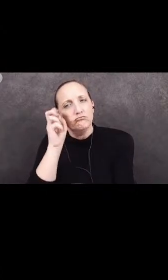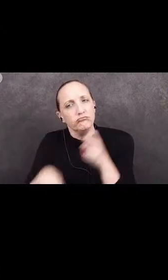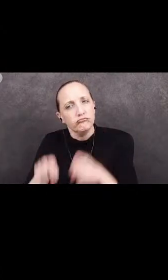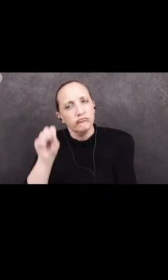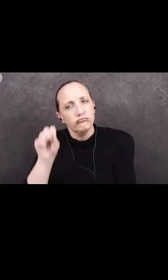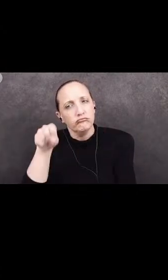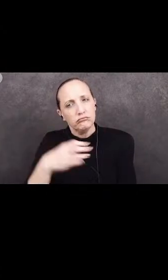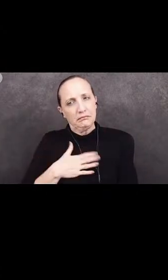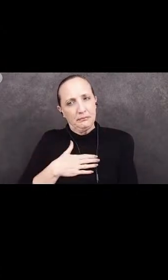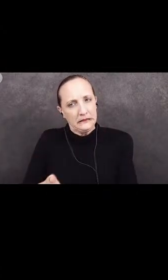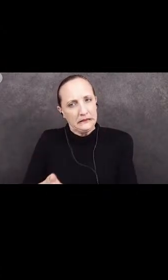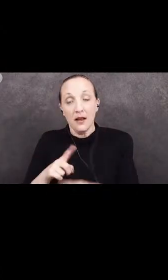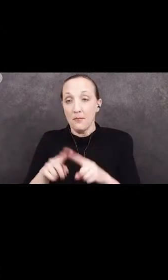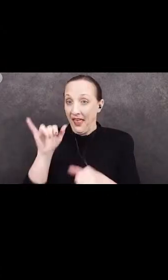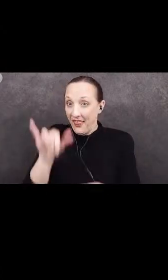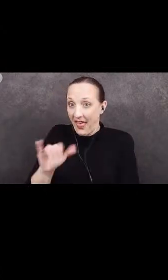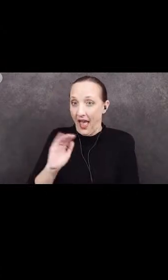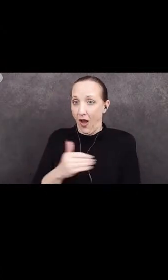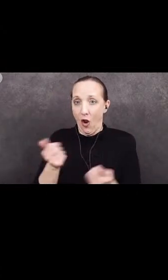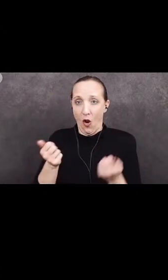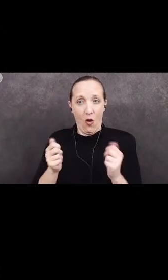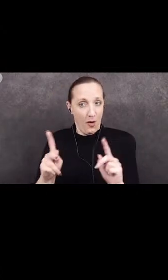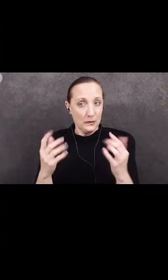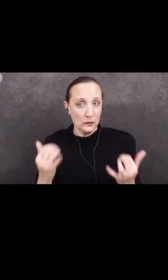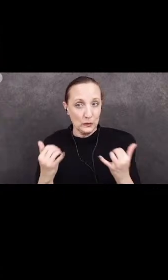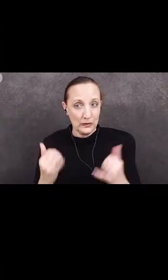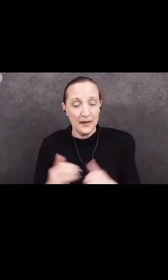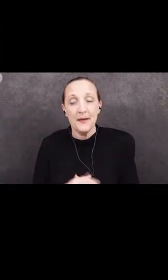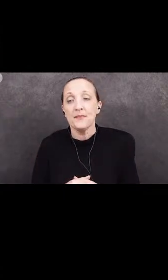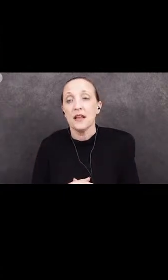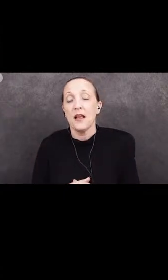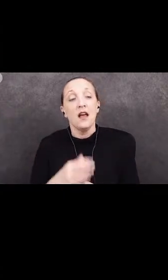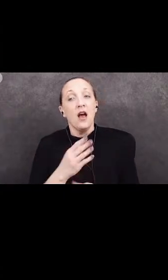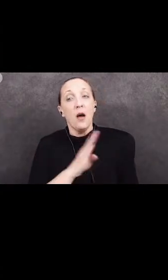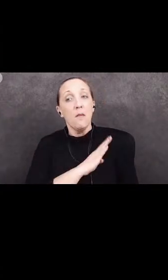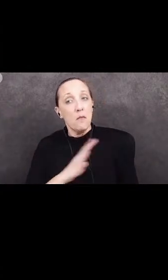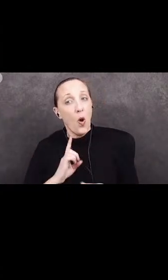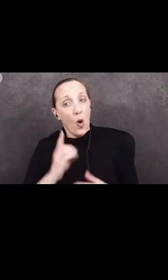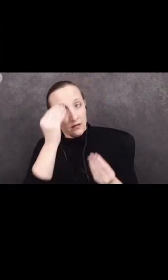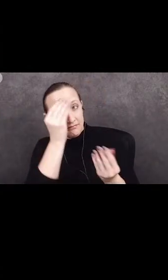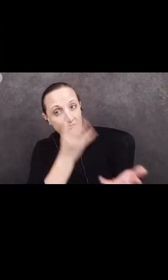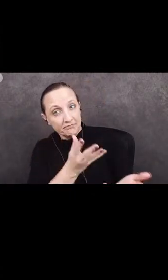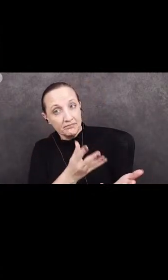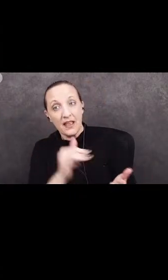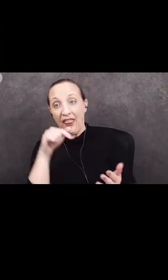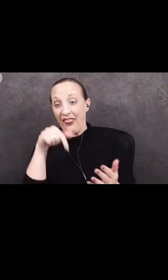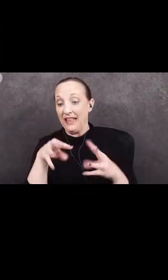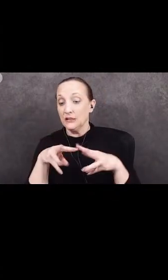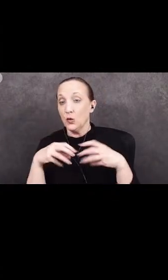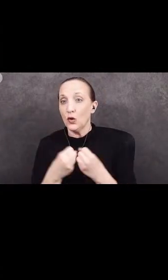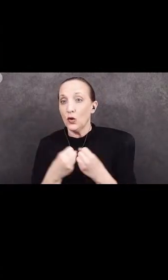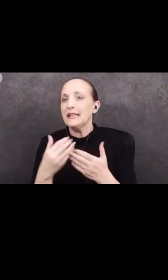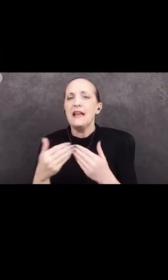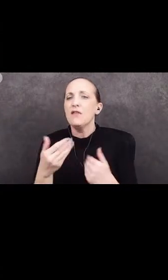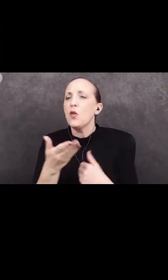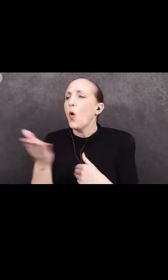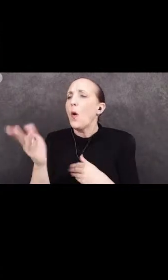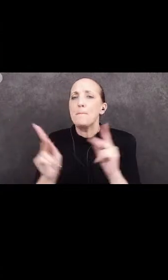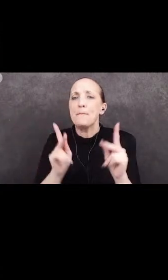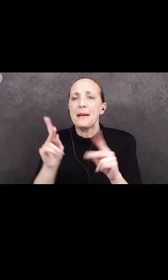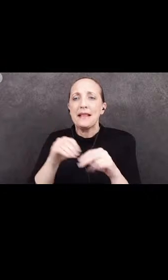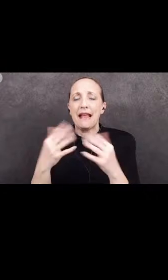we have today. So, board, this workshop, and all the people in the audience or online,